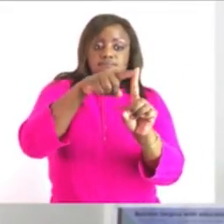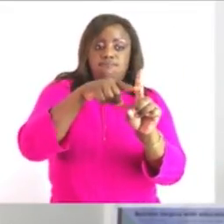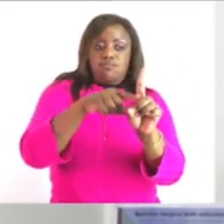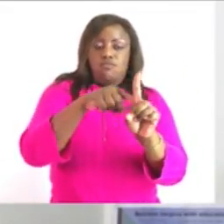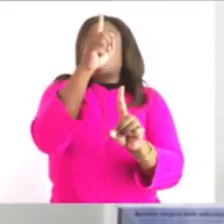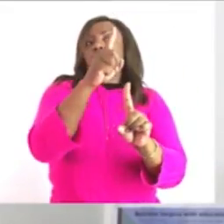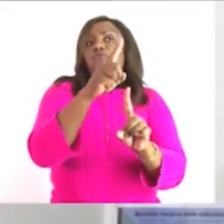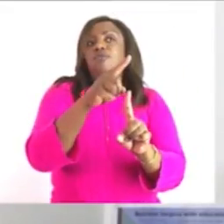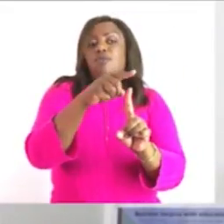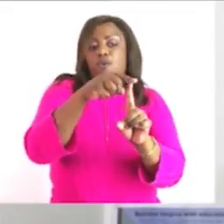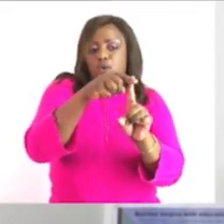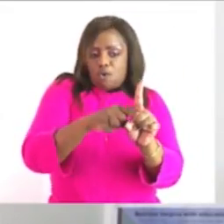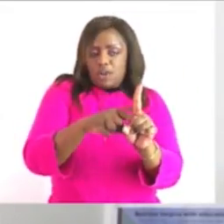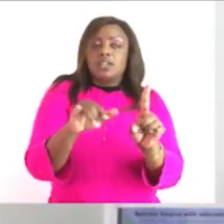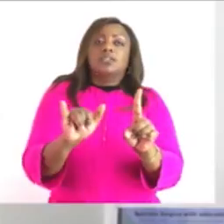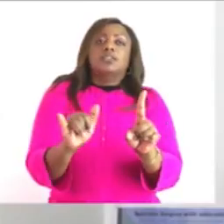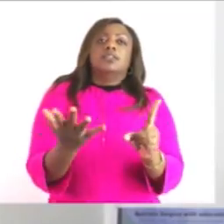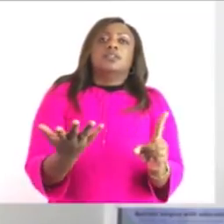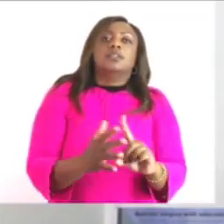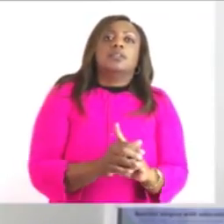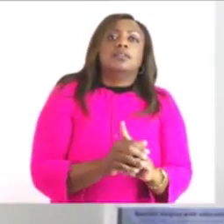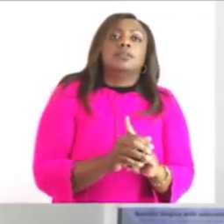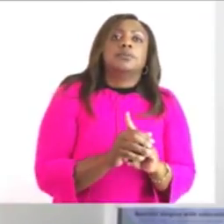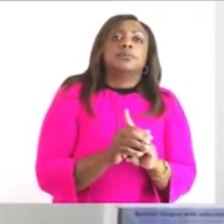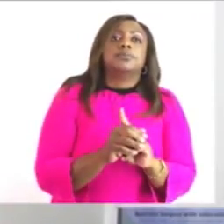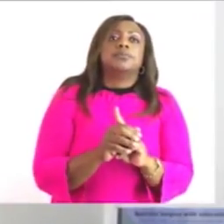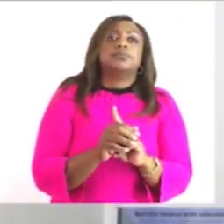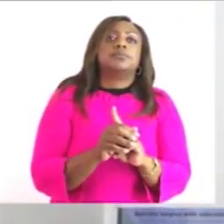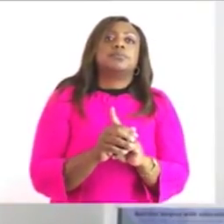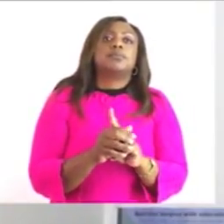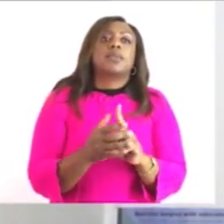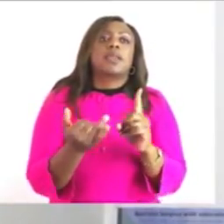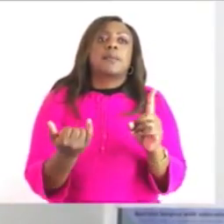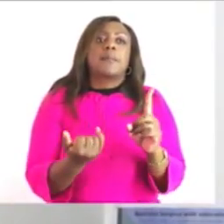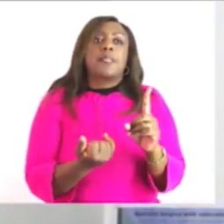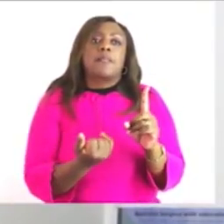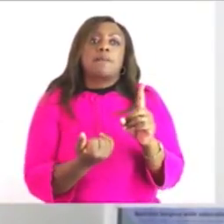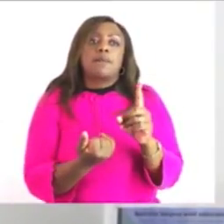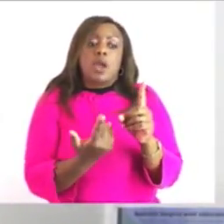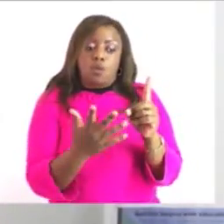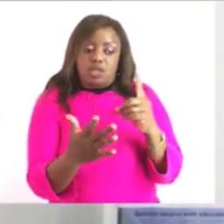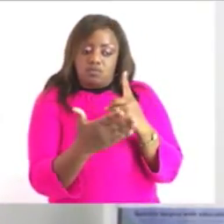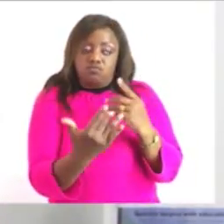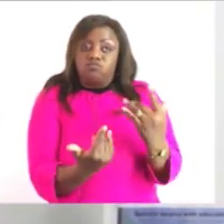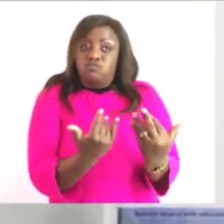the temperature of boiling water so our water is about to boil